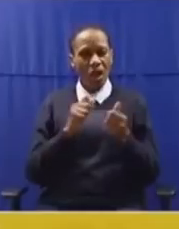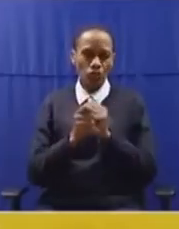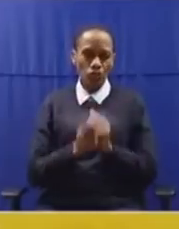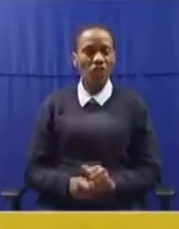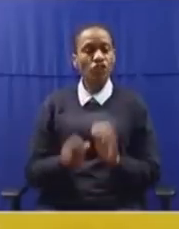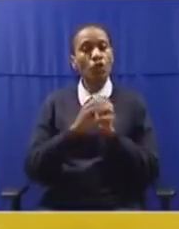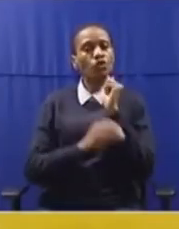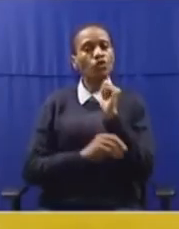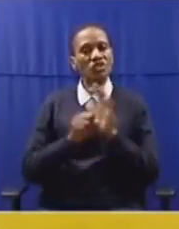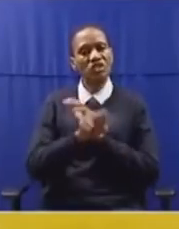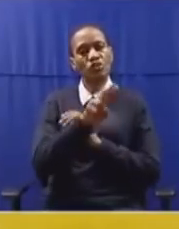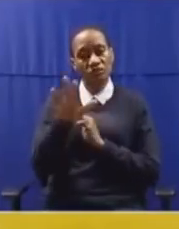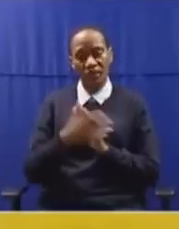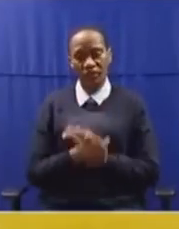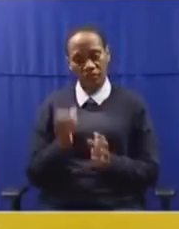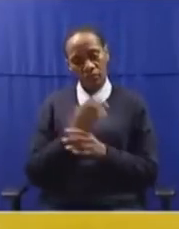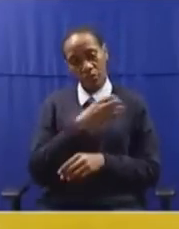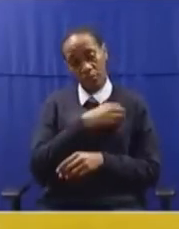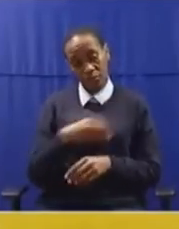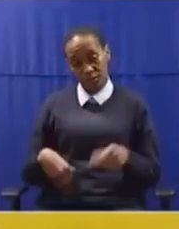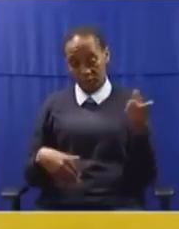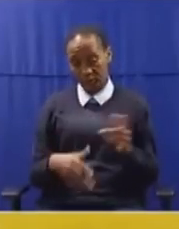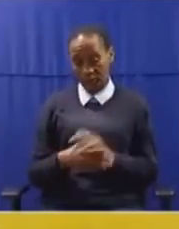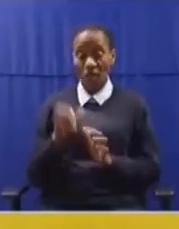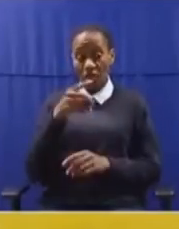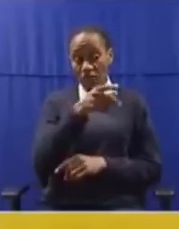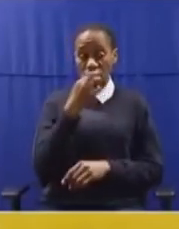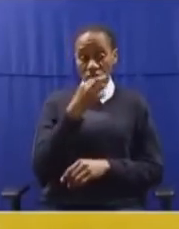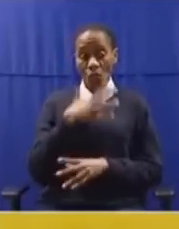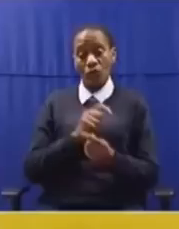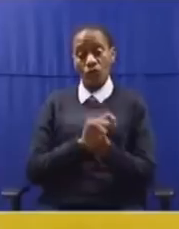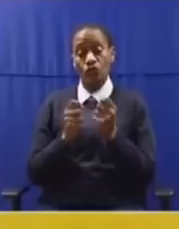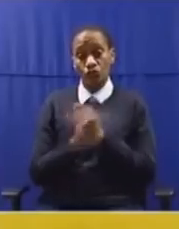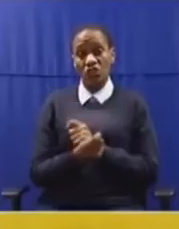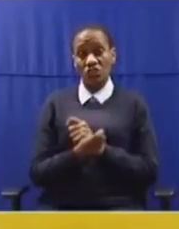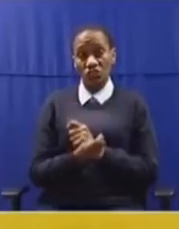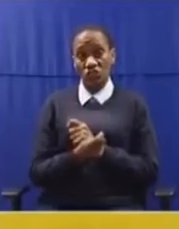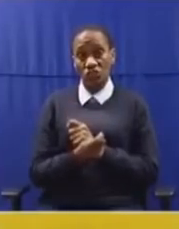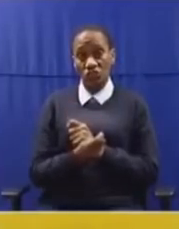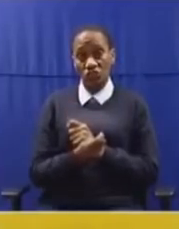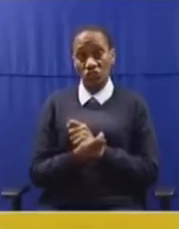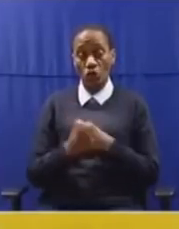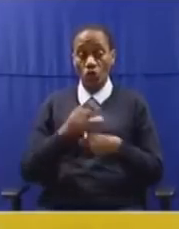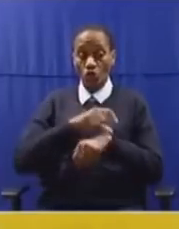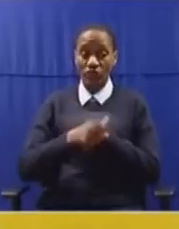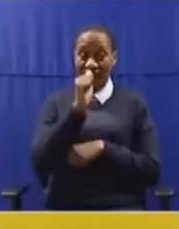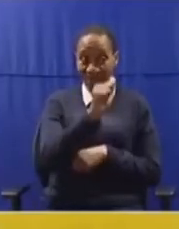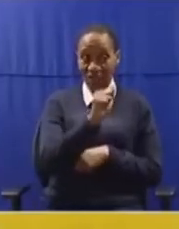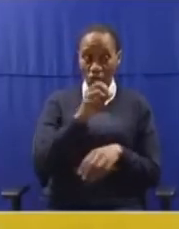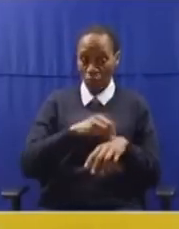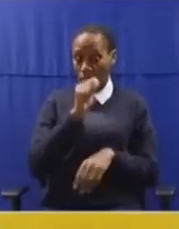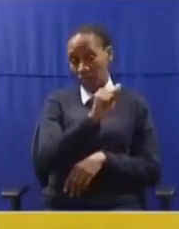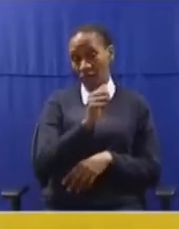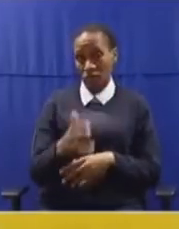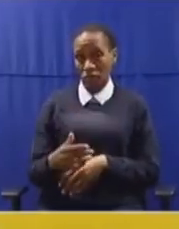of the Constitution. Mr. President, if you are going to change and disown your party conference resolution, that is your problem.